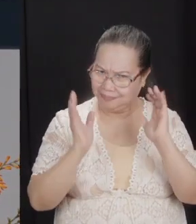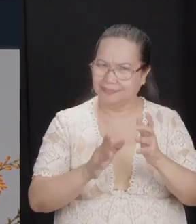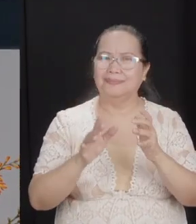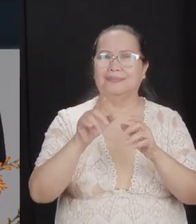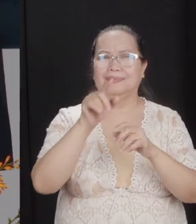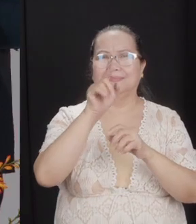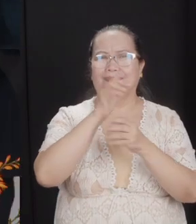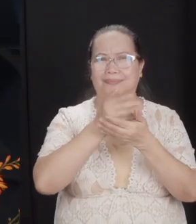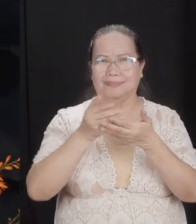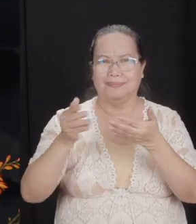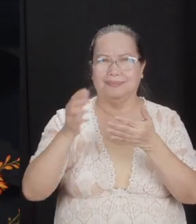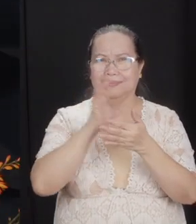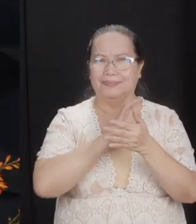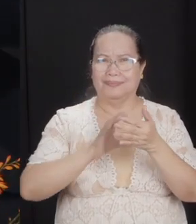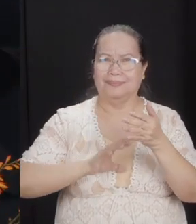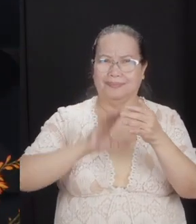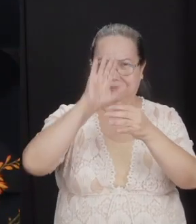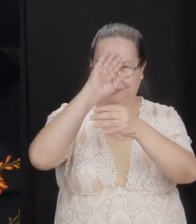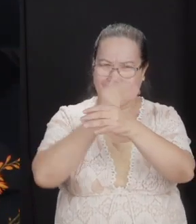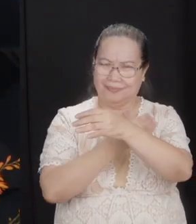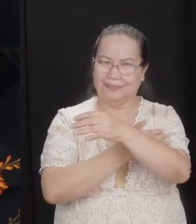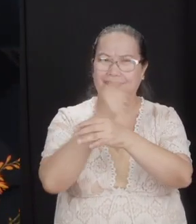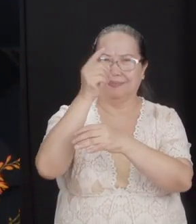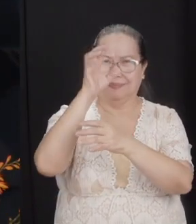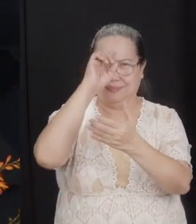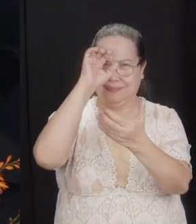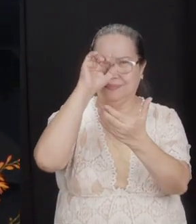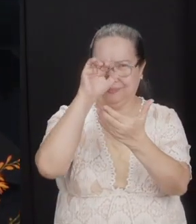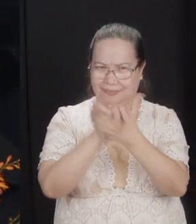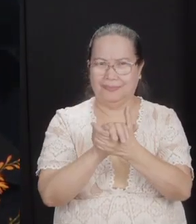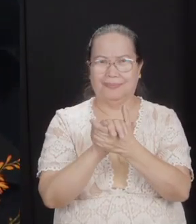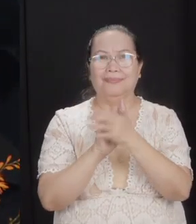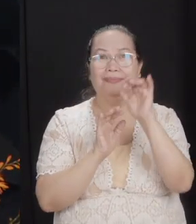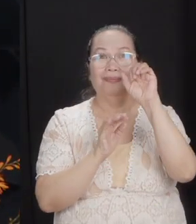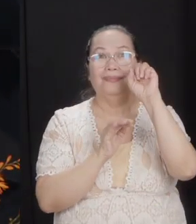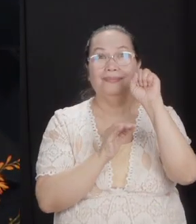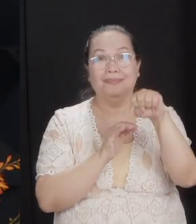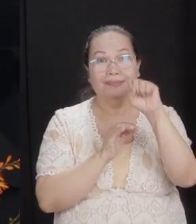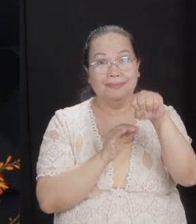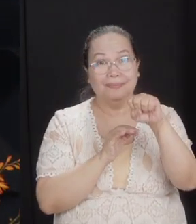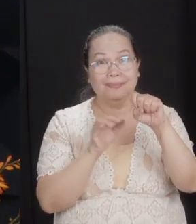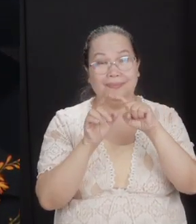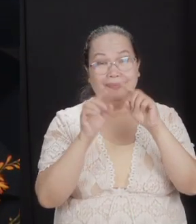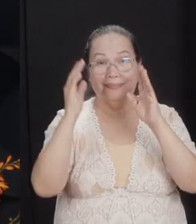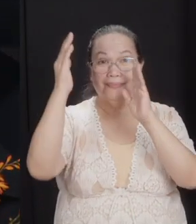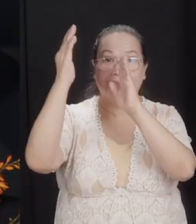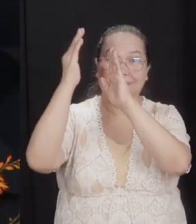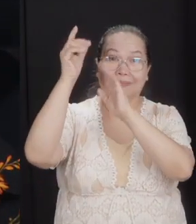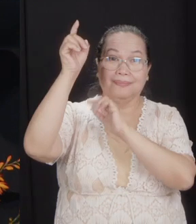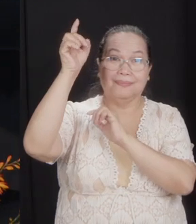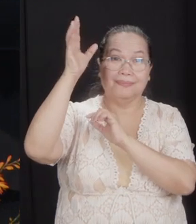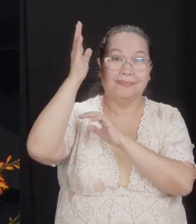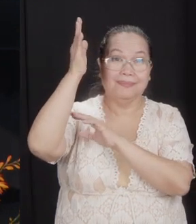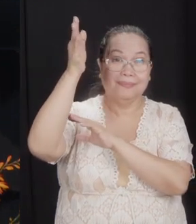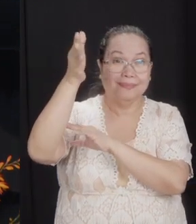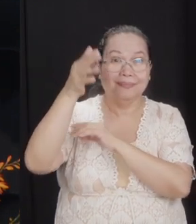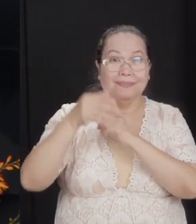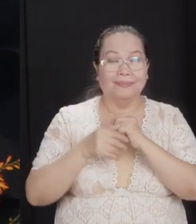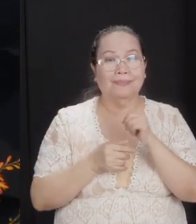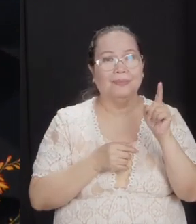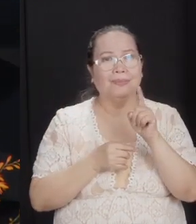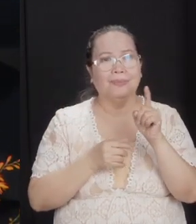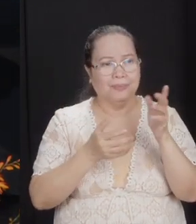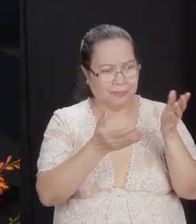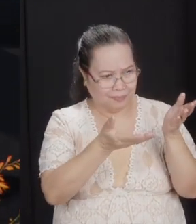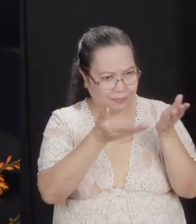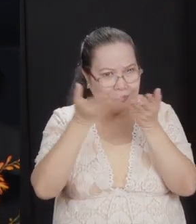do. I believe Christ is the Son of God. Yes, but if you stand before God someday and he asks you, why will I let